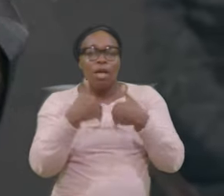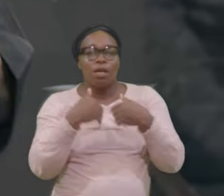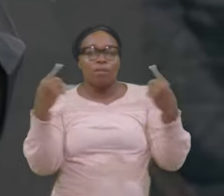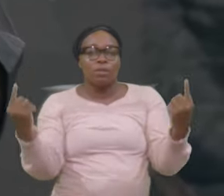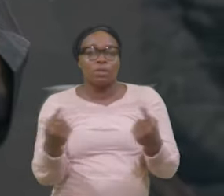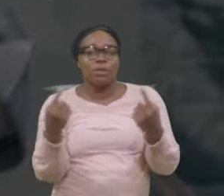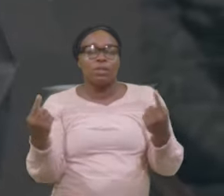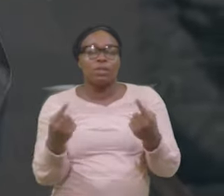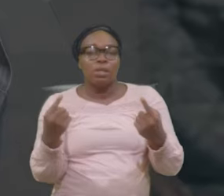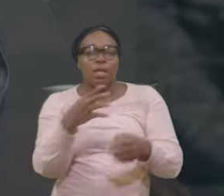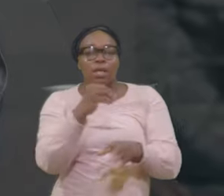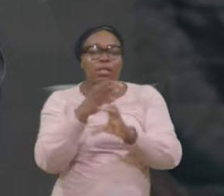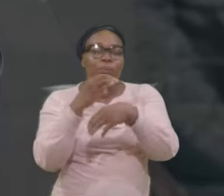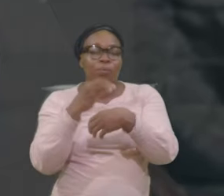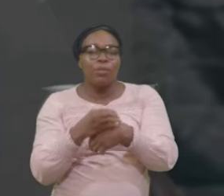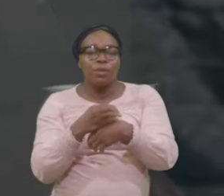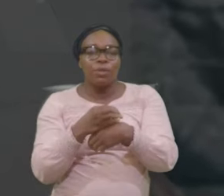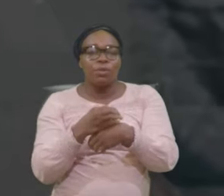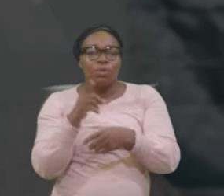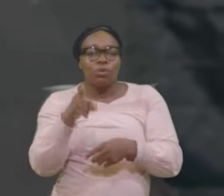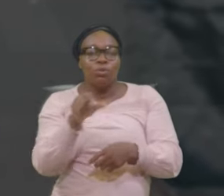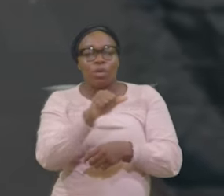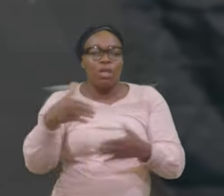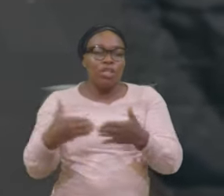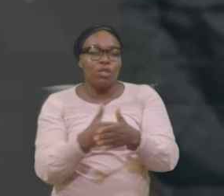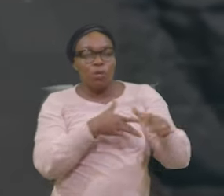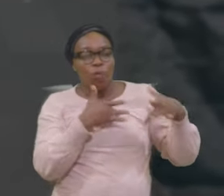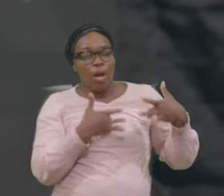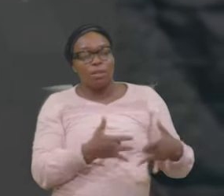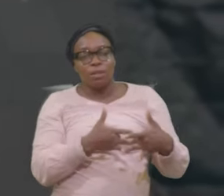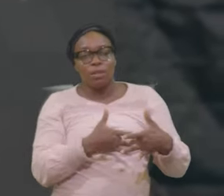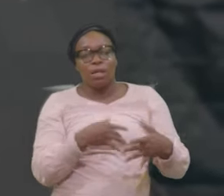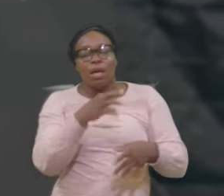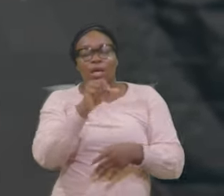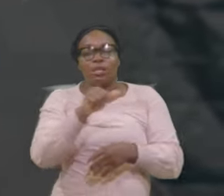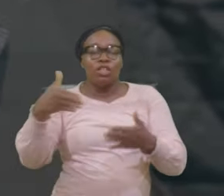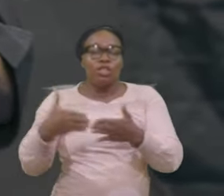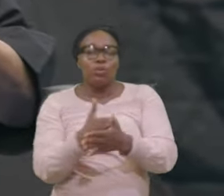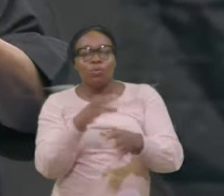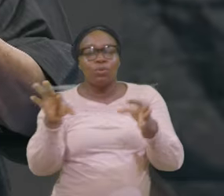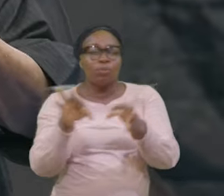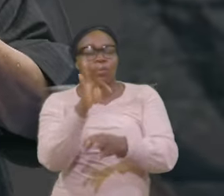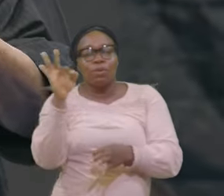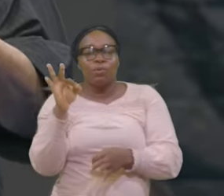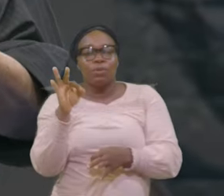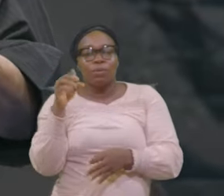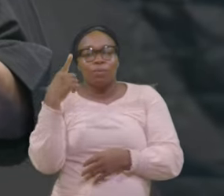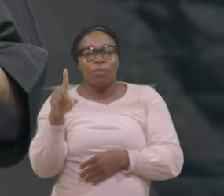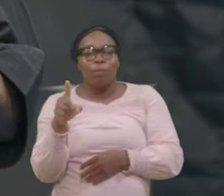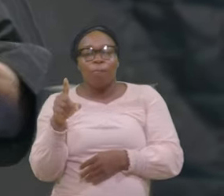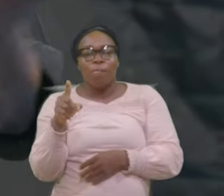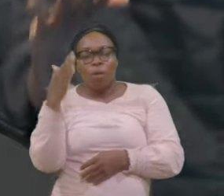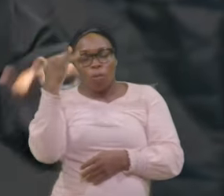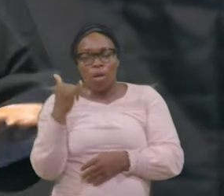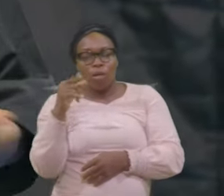And make you A new heart And a new spirit For why